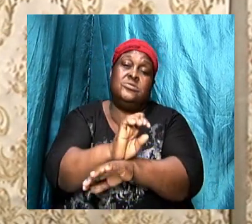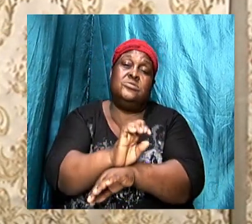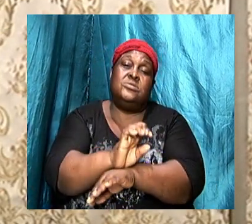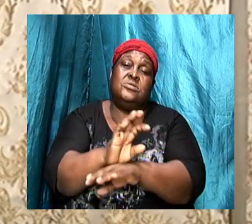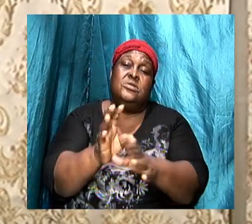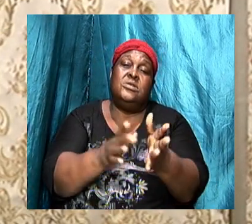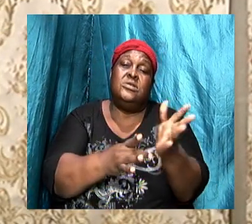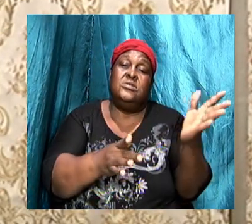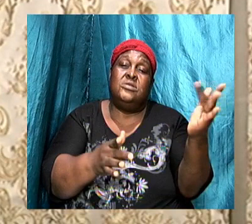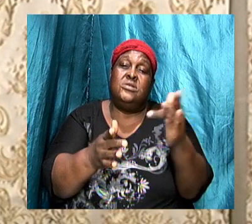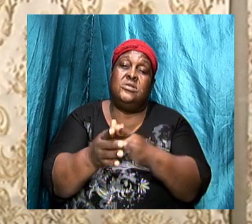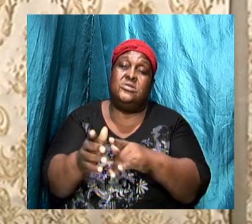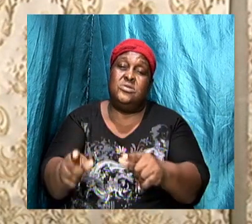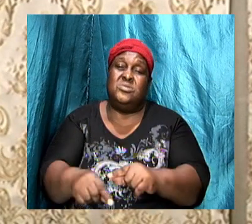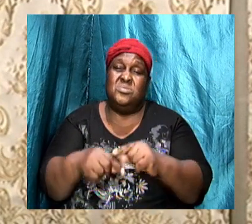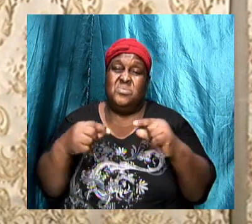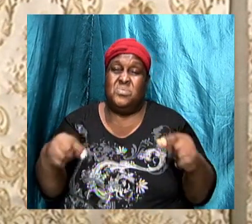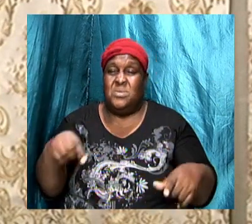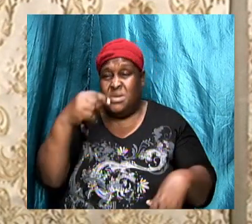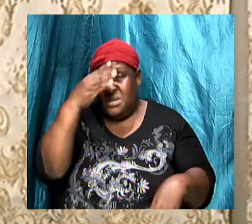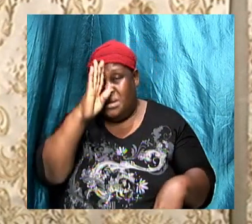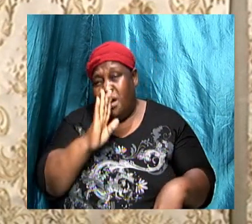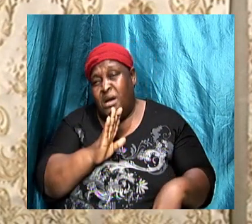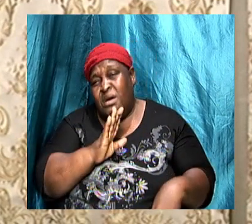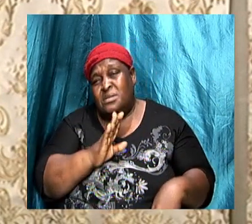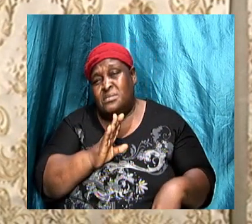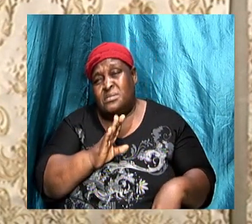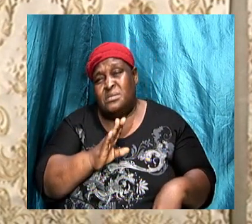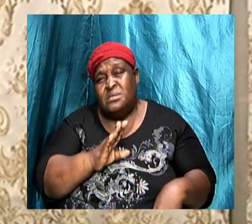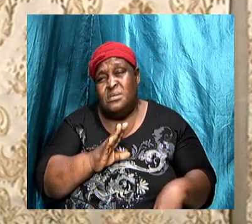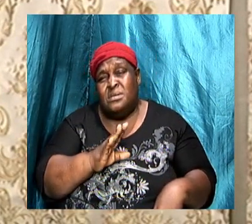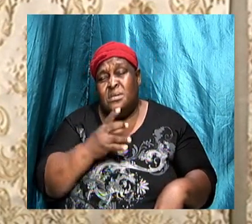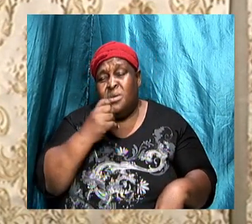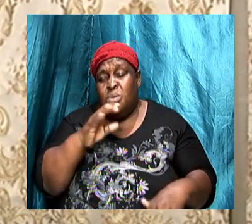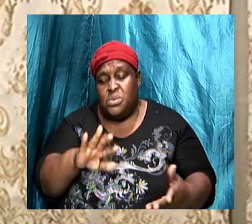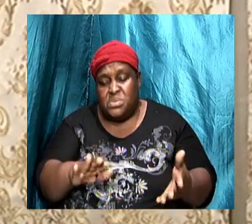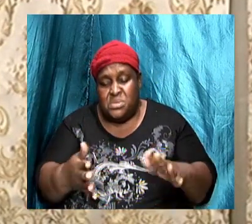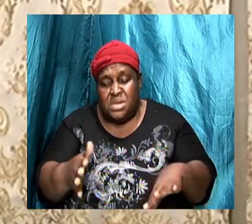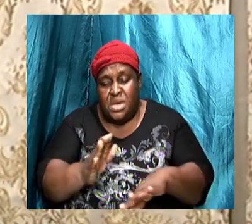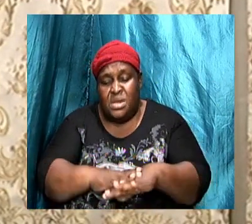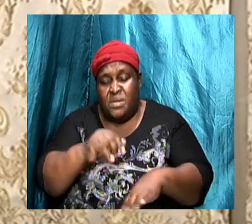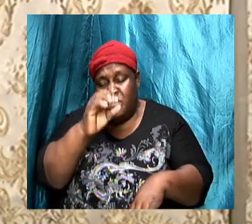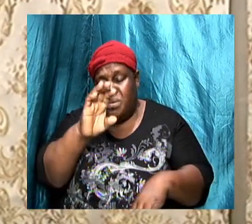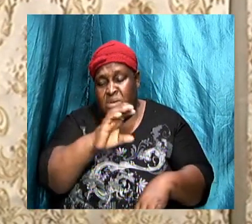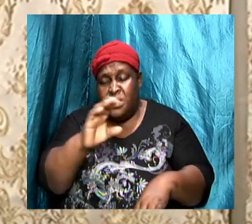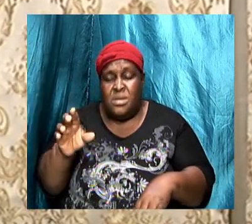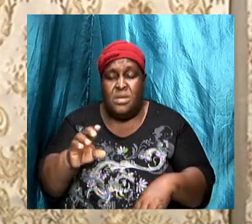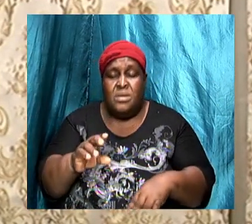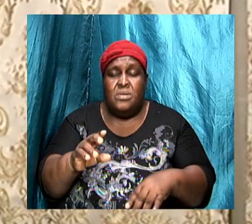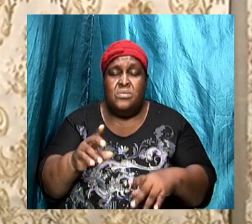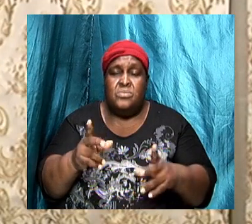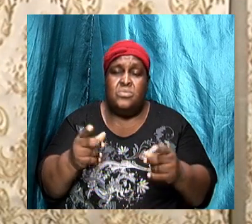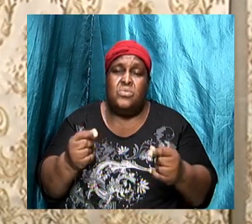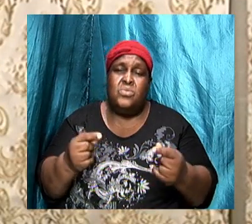Jesus the great God Almighty who died on the cross and did what he had to do